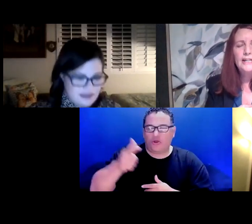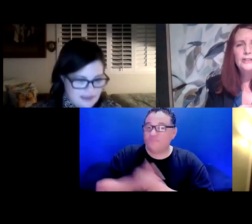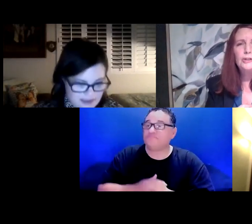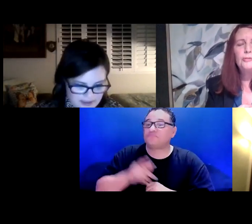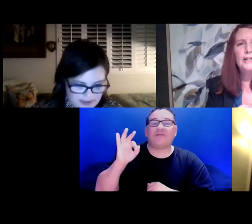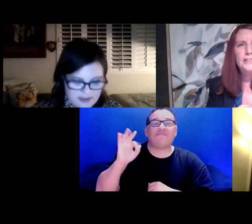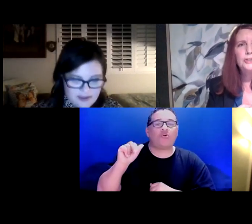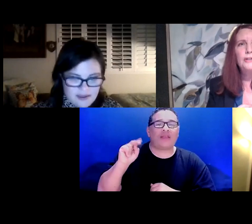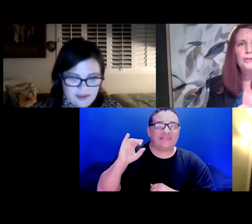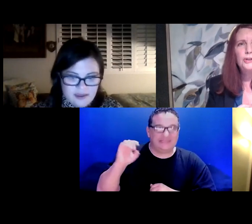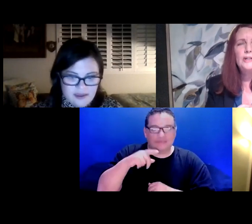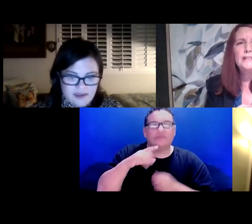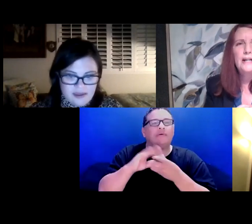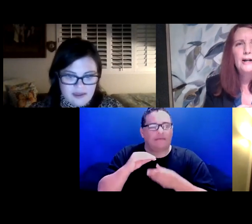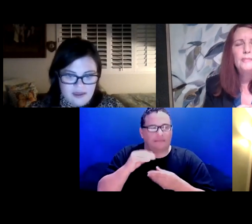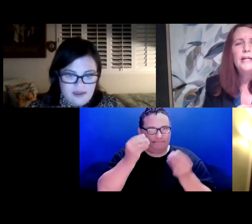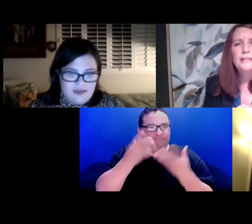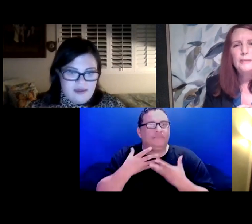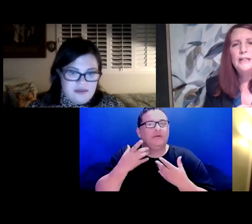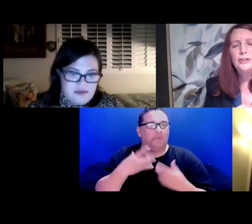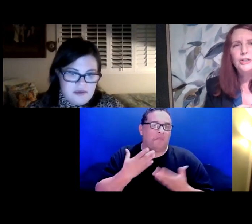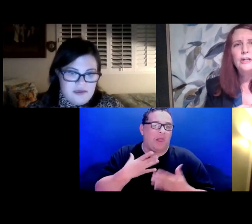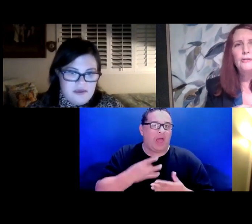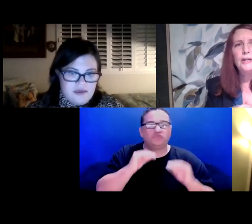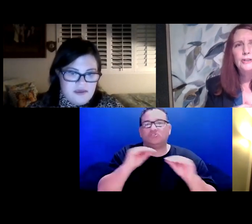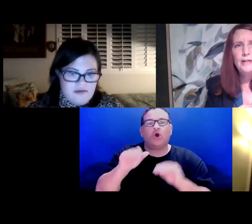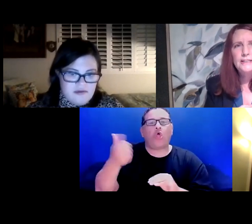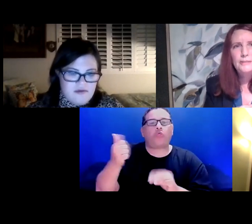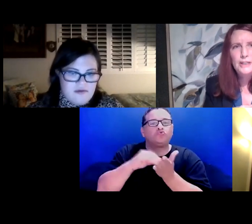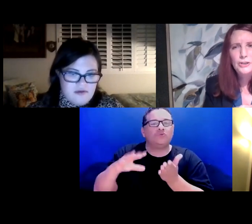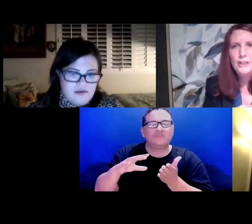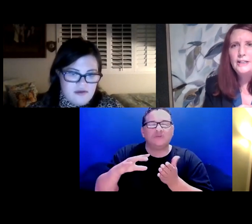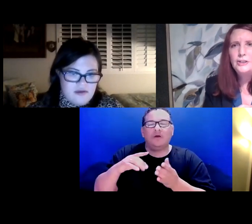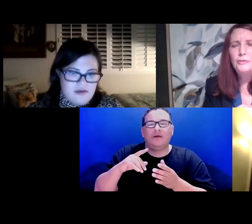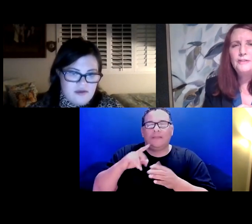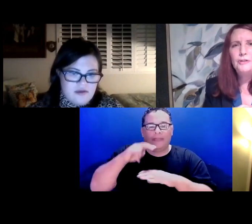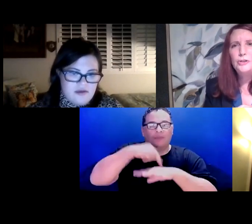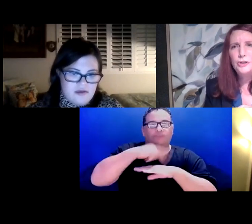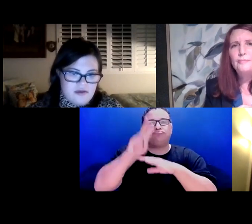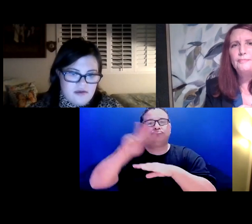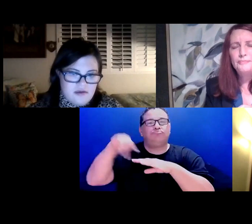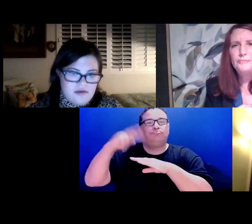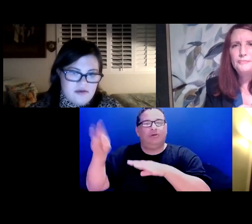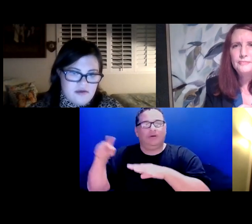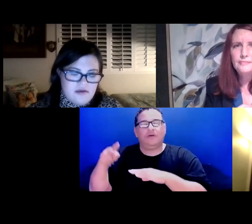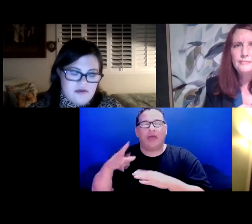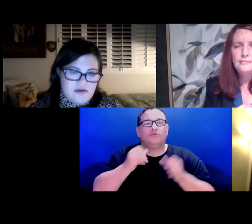she would like to teach other students tumbling and cheer. So, that's something she'd like to do in the future.